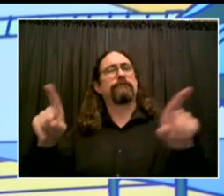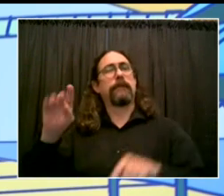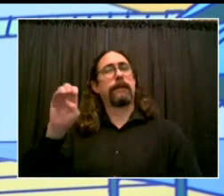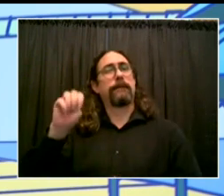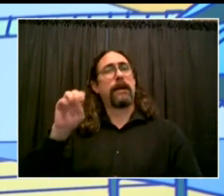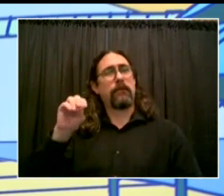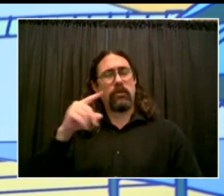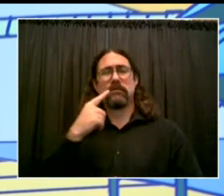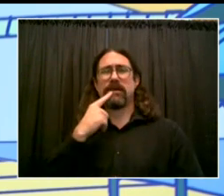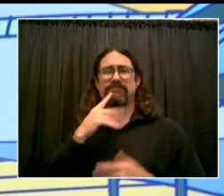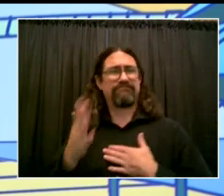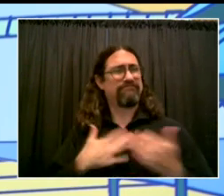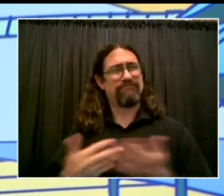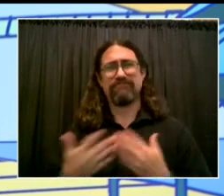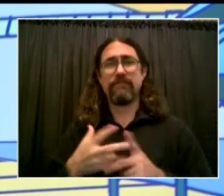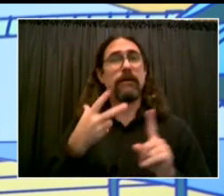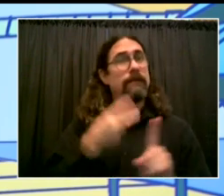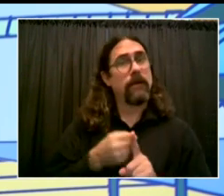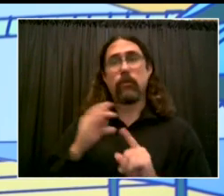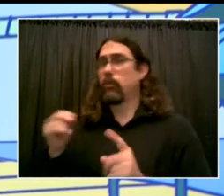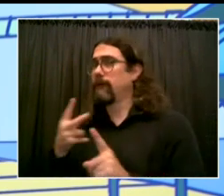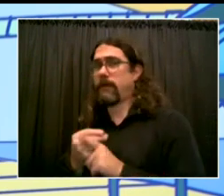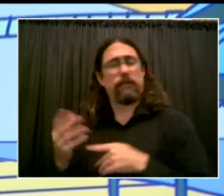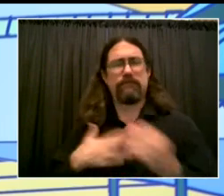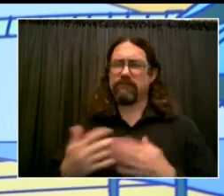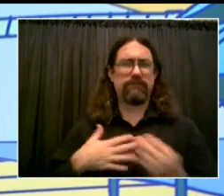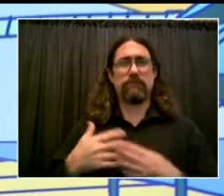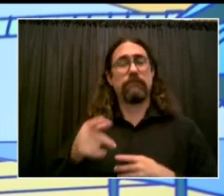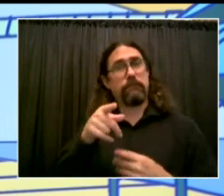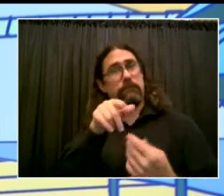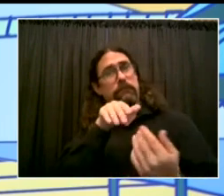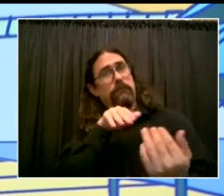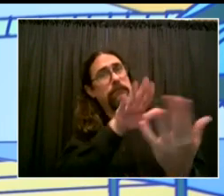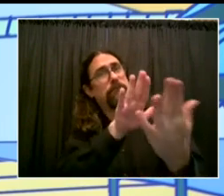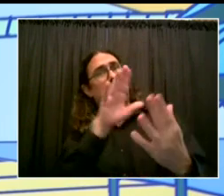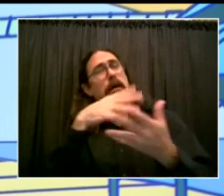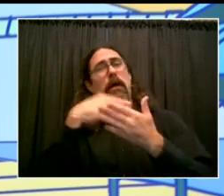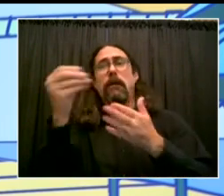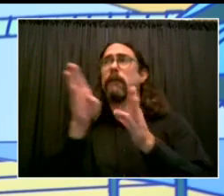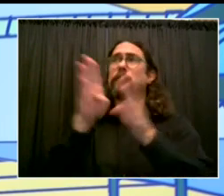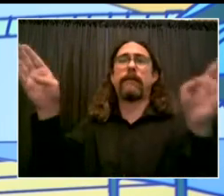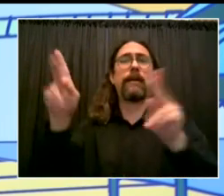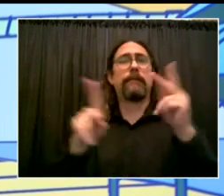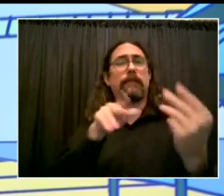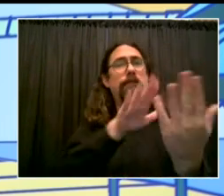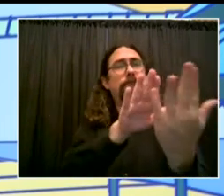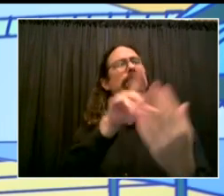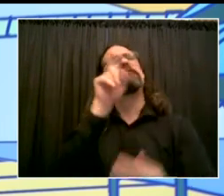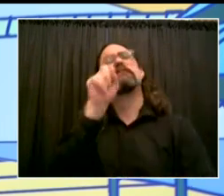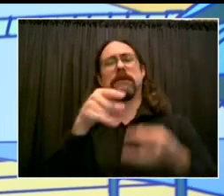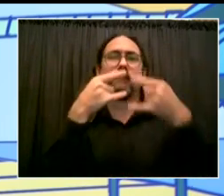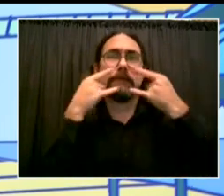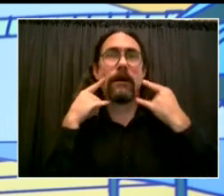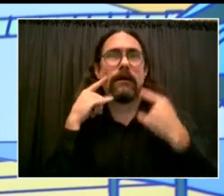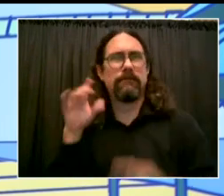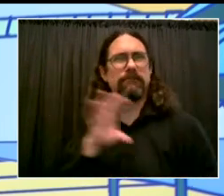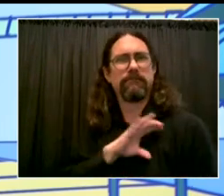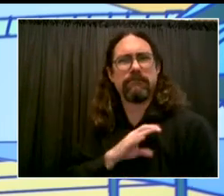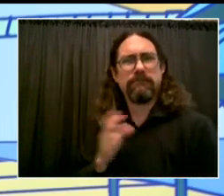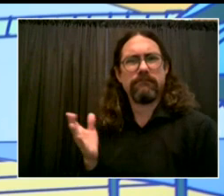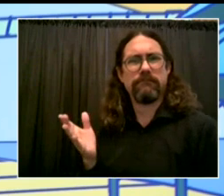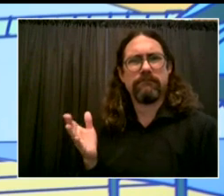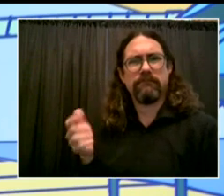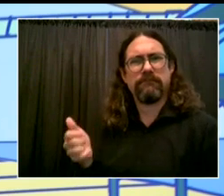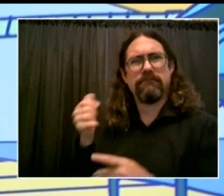So, you know, what's your comment given that, and isn't it important for these leaders to lead by example? Yeah, I think he